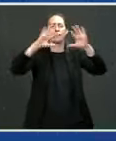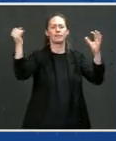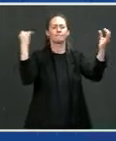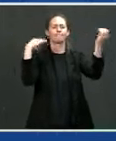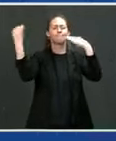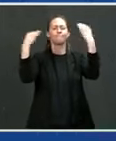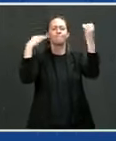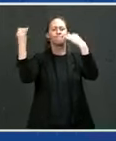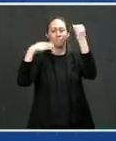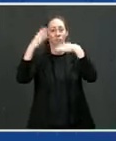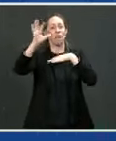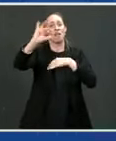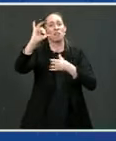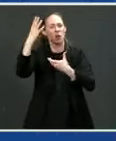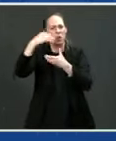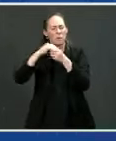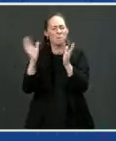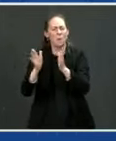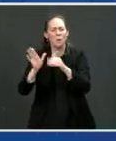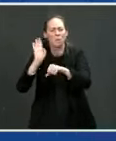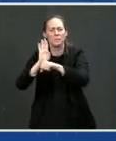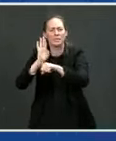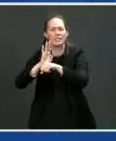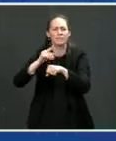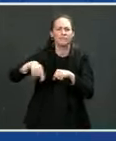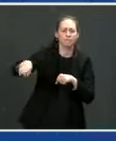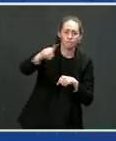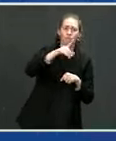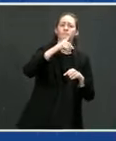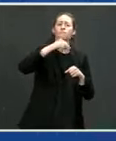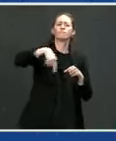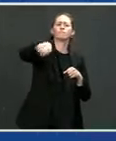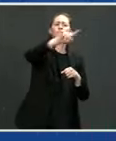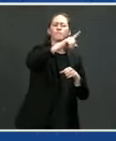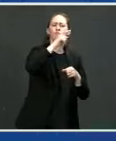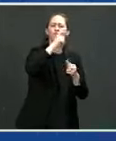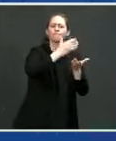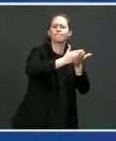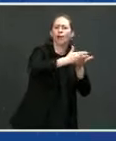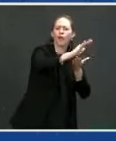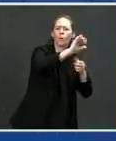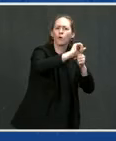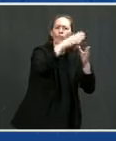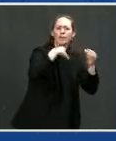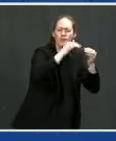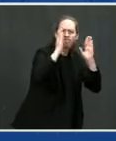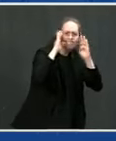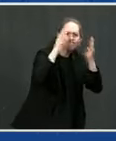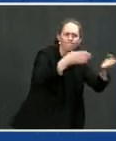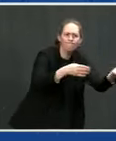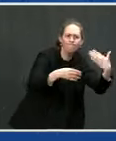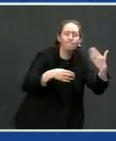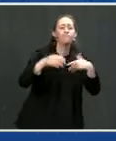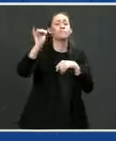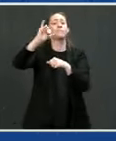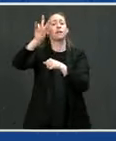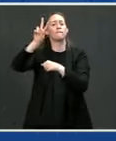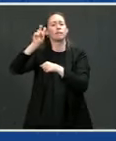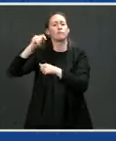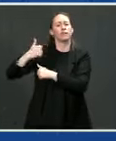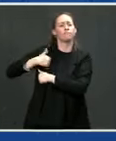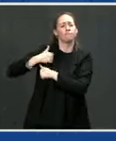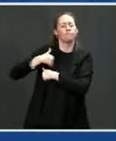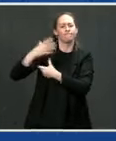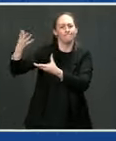.S., disadvantaged workers, veteran organizations, veteran suppliers, and FEMA